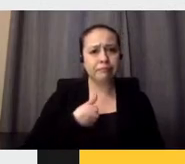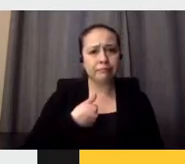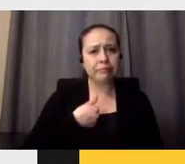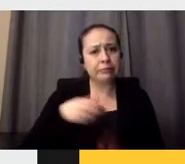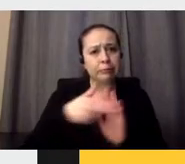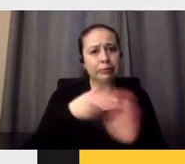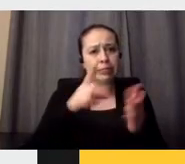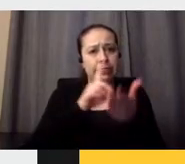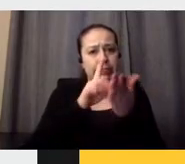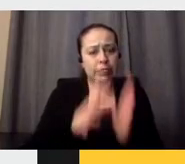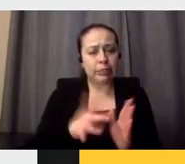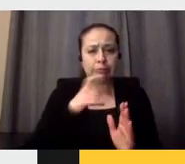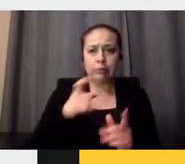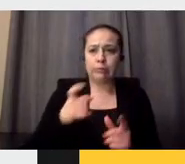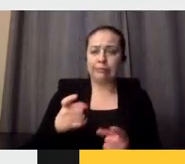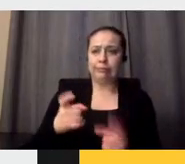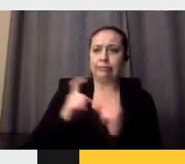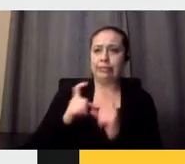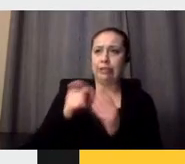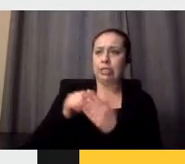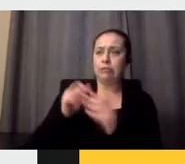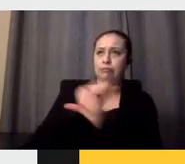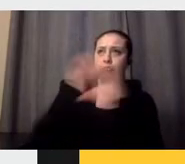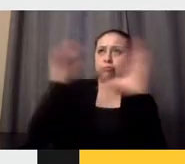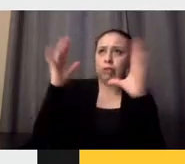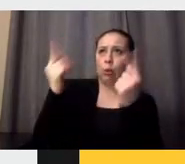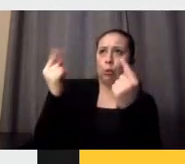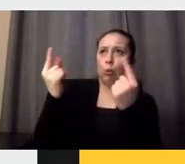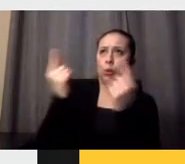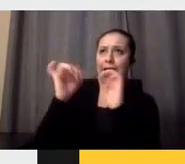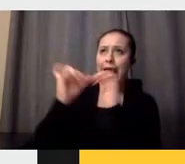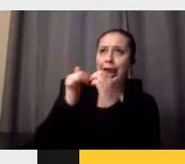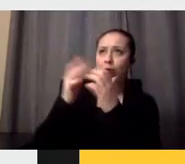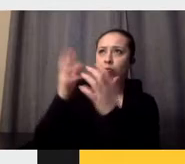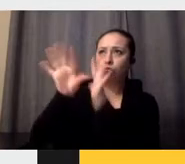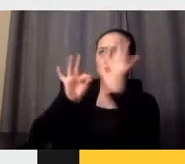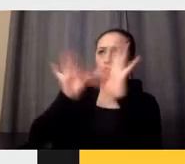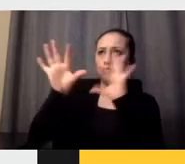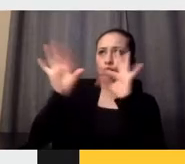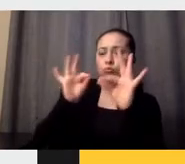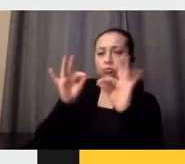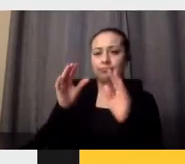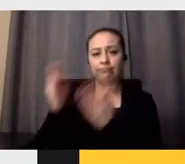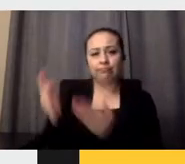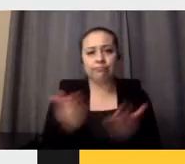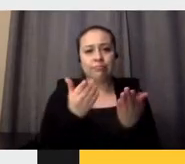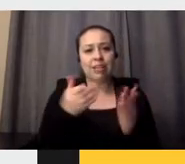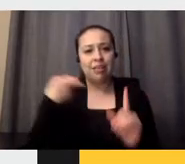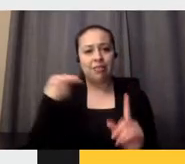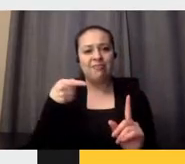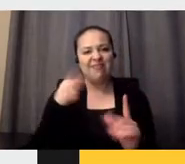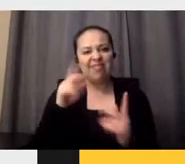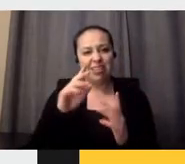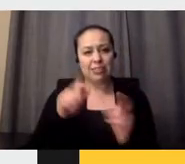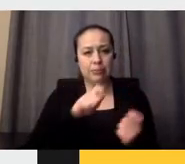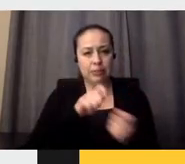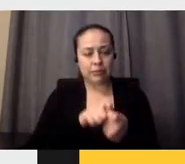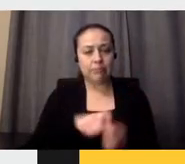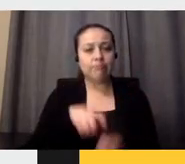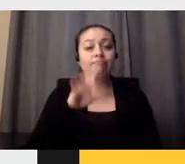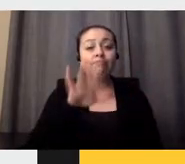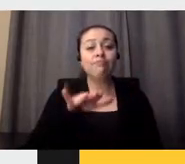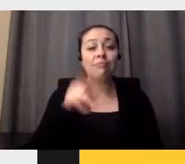was given to their headquarters. But the proportion of the letters that were